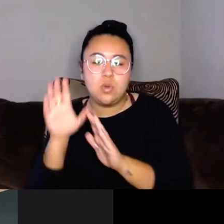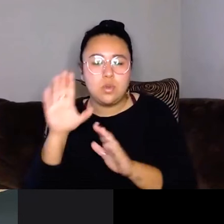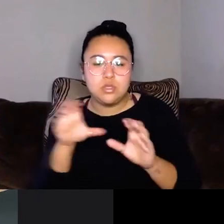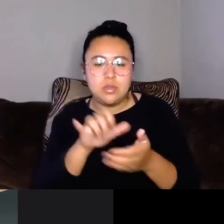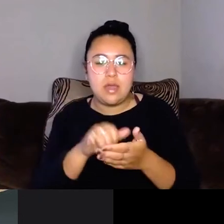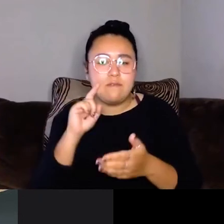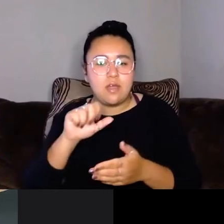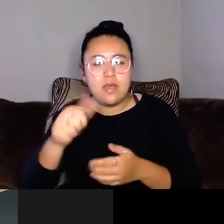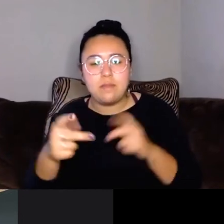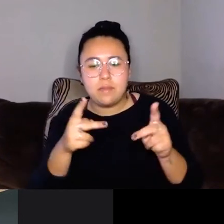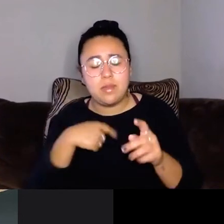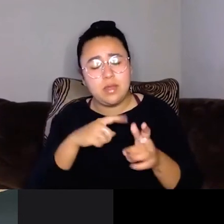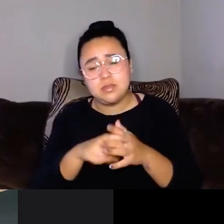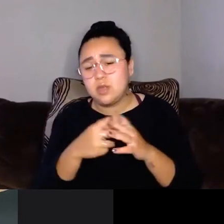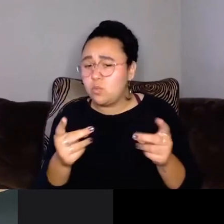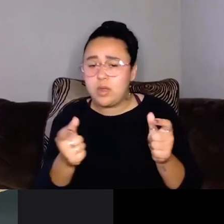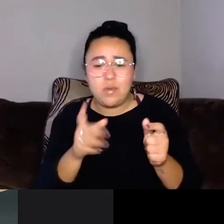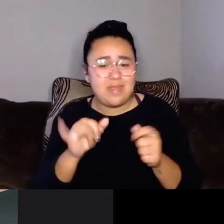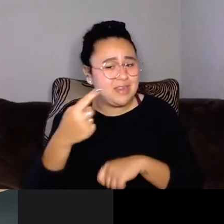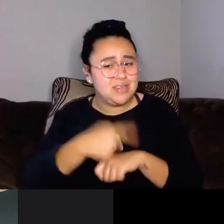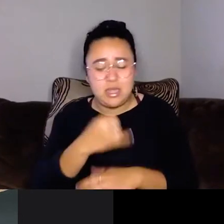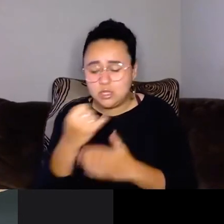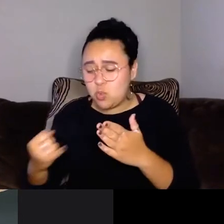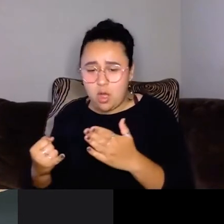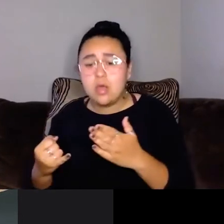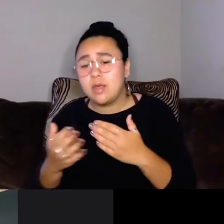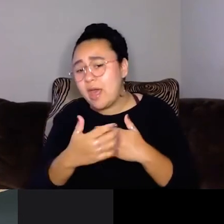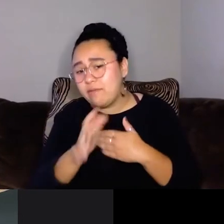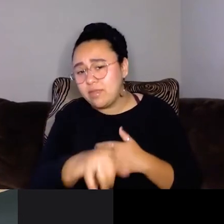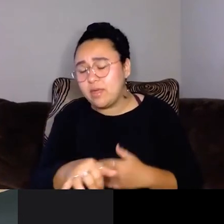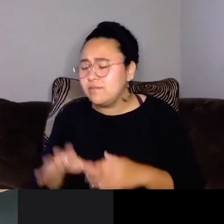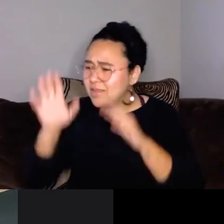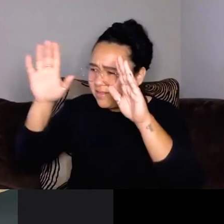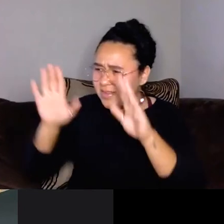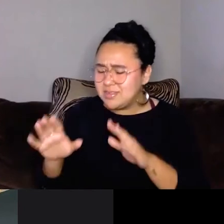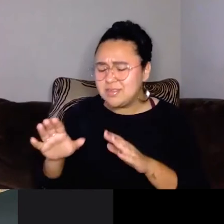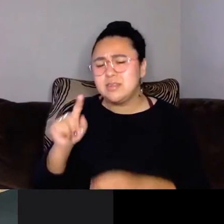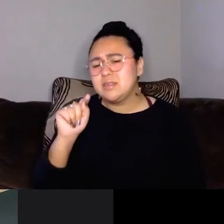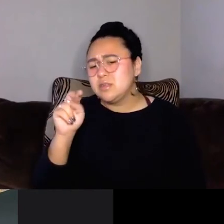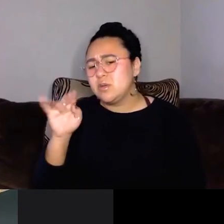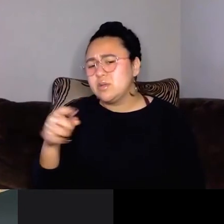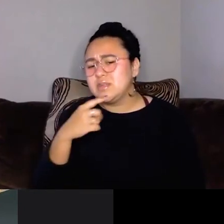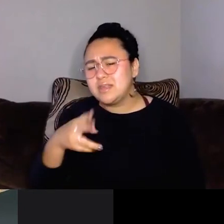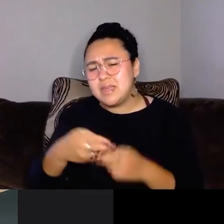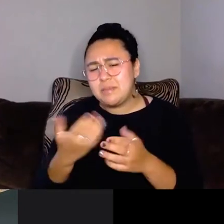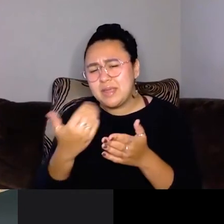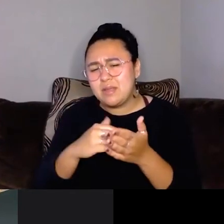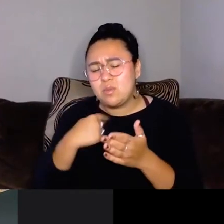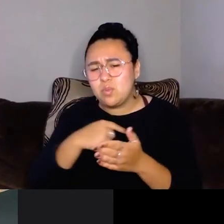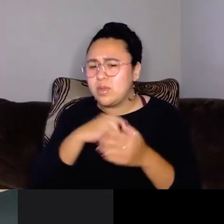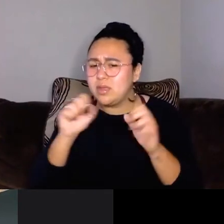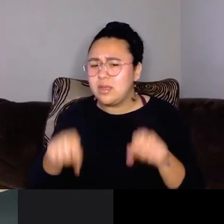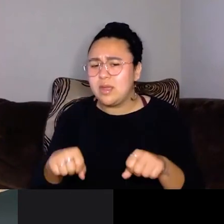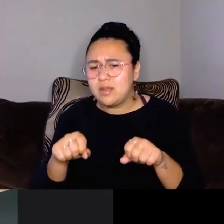people. And I started right away that day. That's fantastic. Tony, will you say his name again so that we can, um,